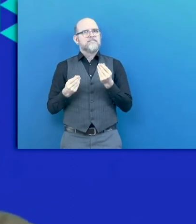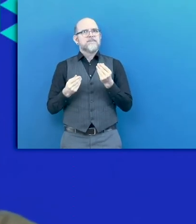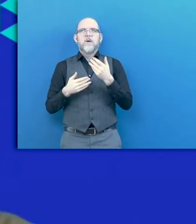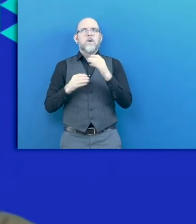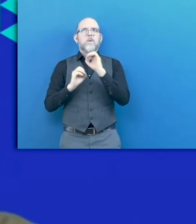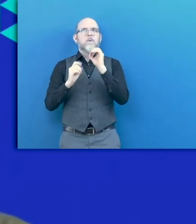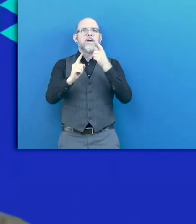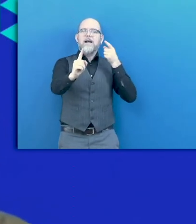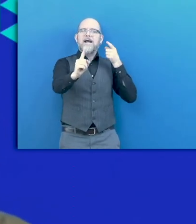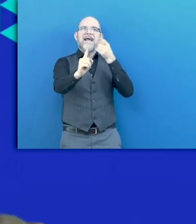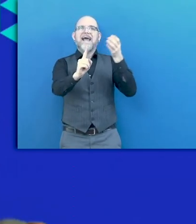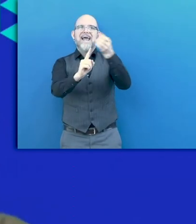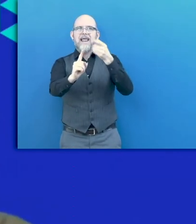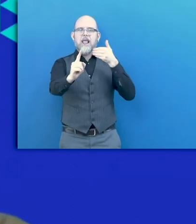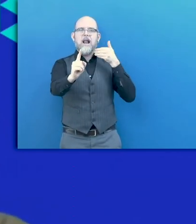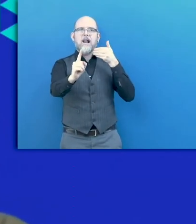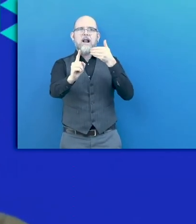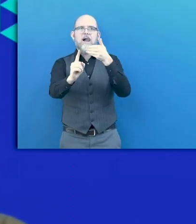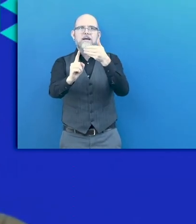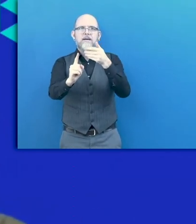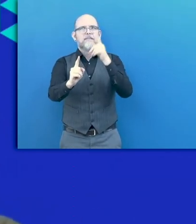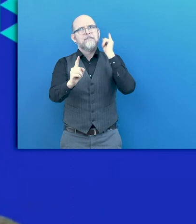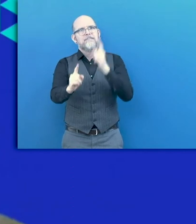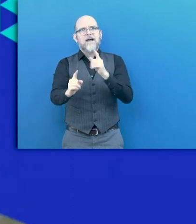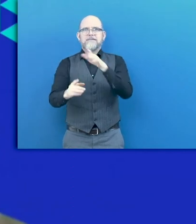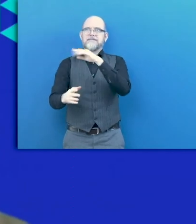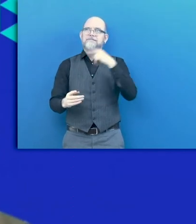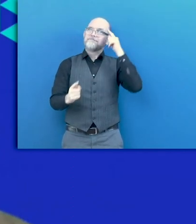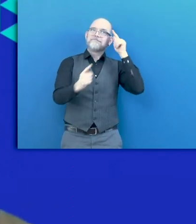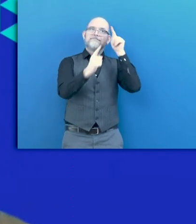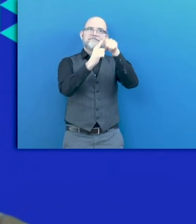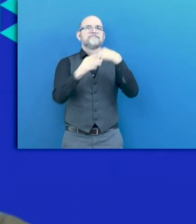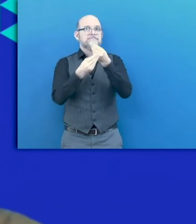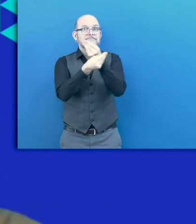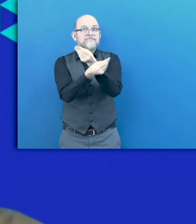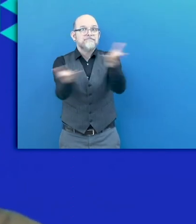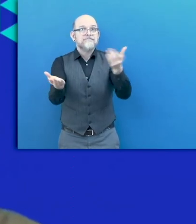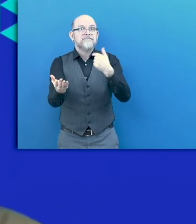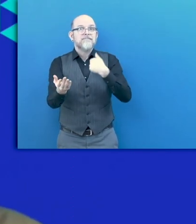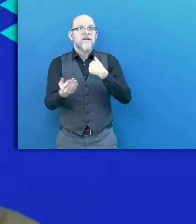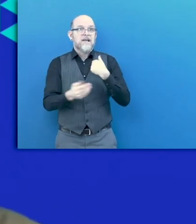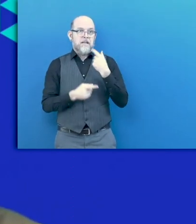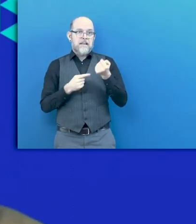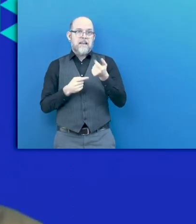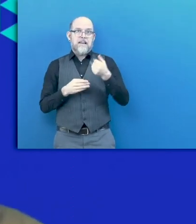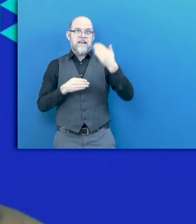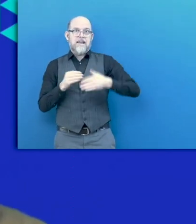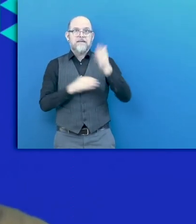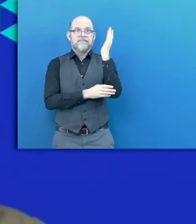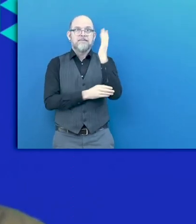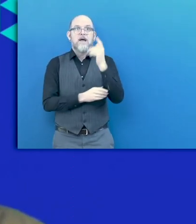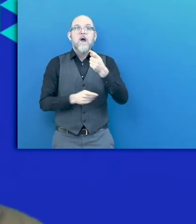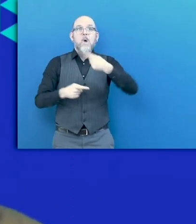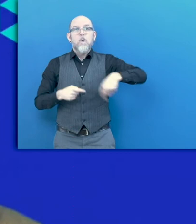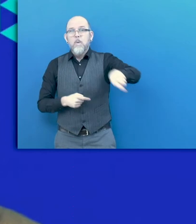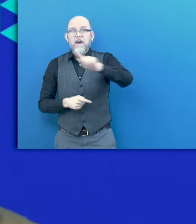adequate and sufficient way. So our key message, my key message also at the end of my keynote speech is really, it's a message to all of us. We